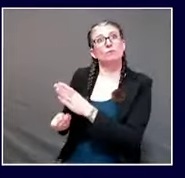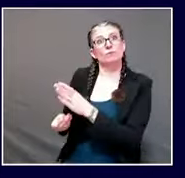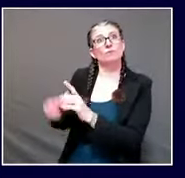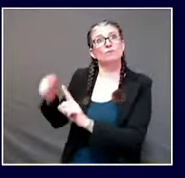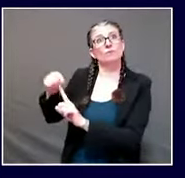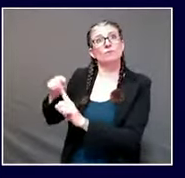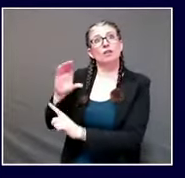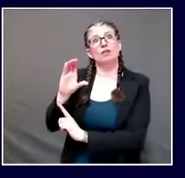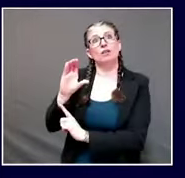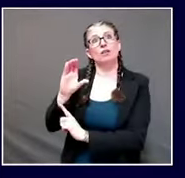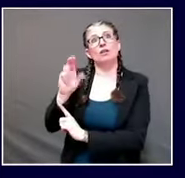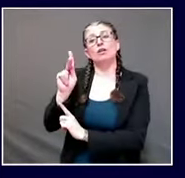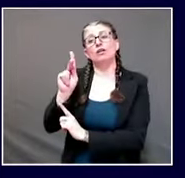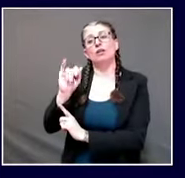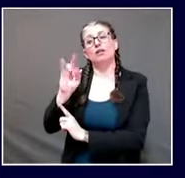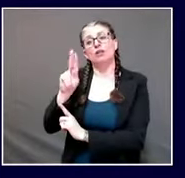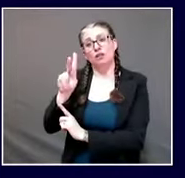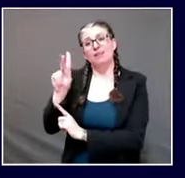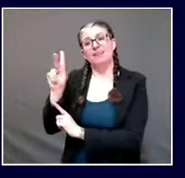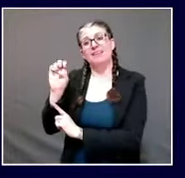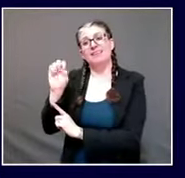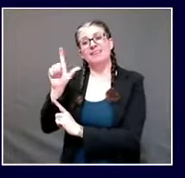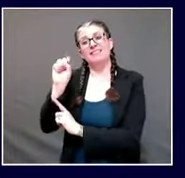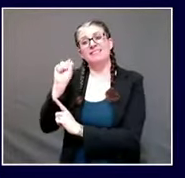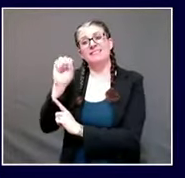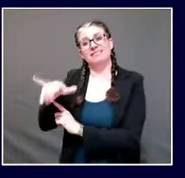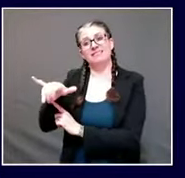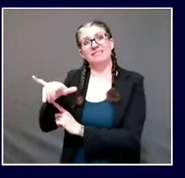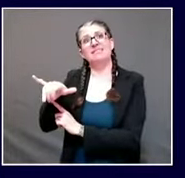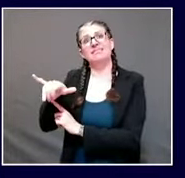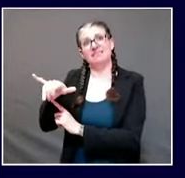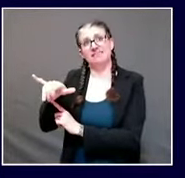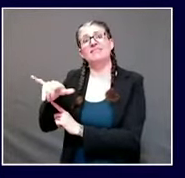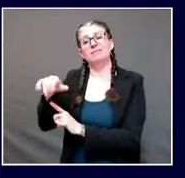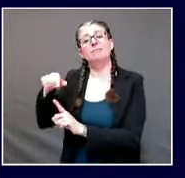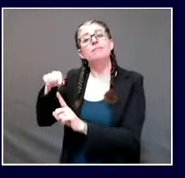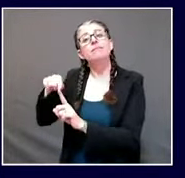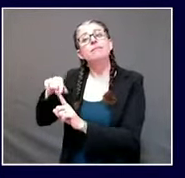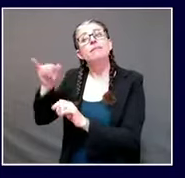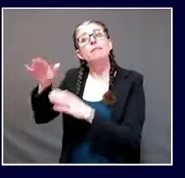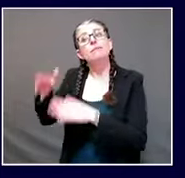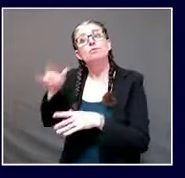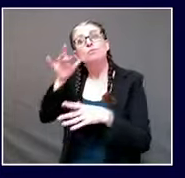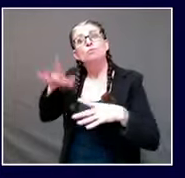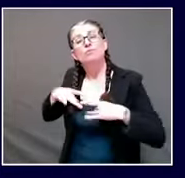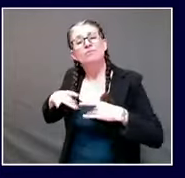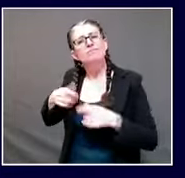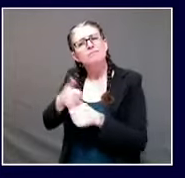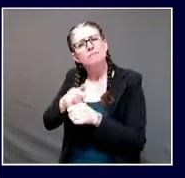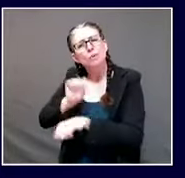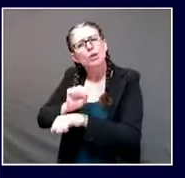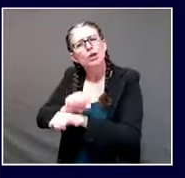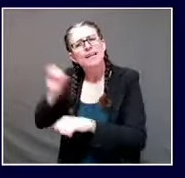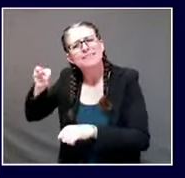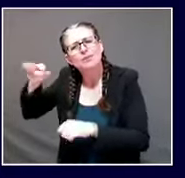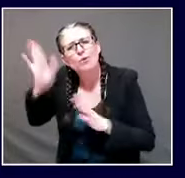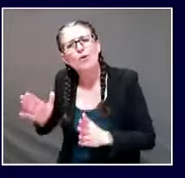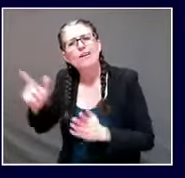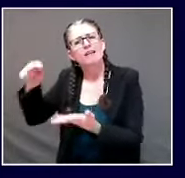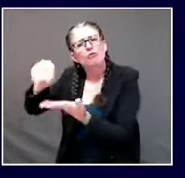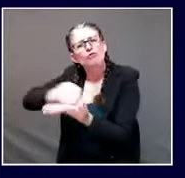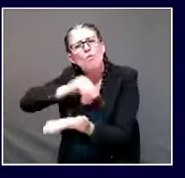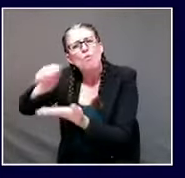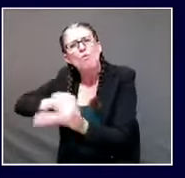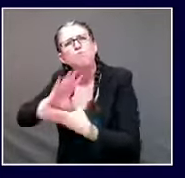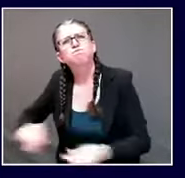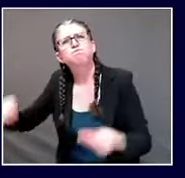descendant of the history-making Washburn family from Livermore, Maine, which included Governor Israel Washburn, who led the state during the first